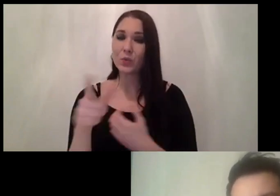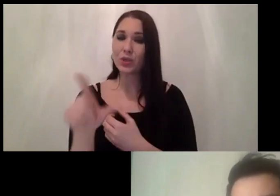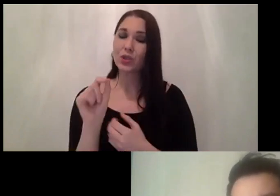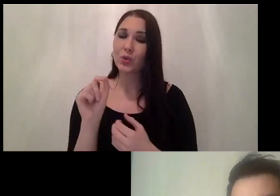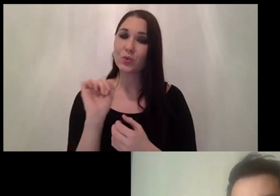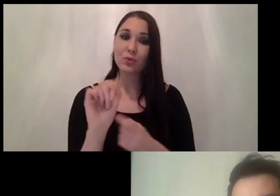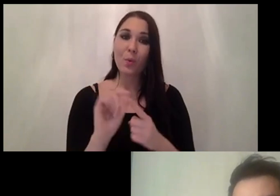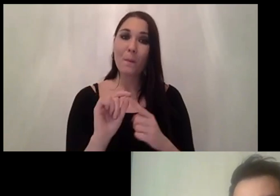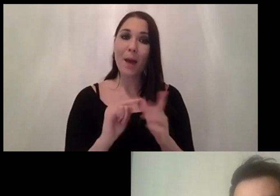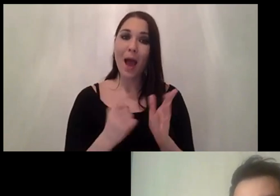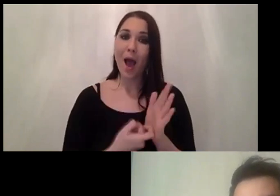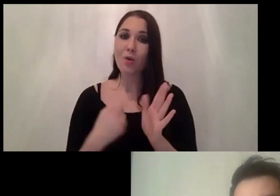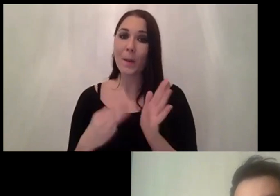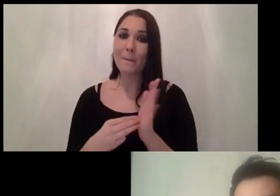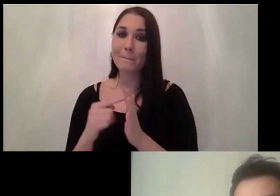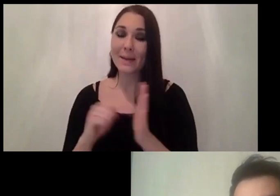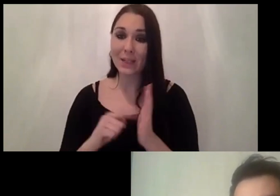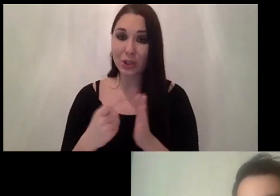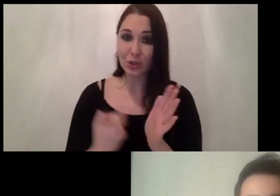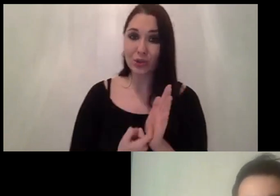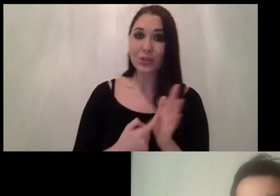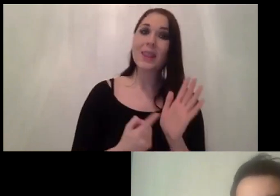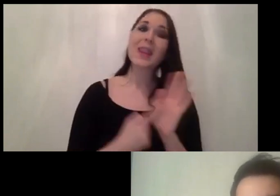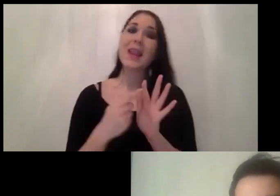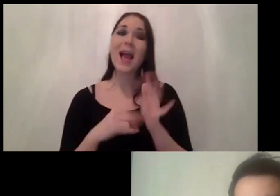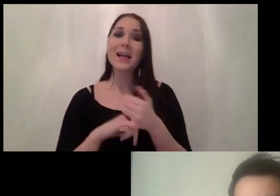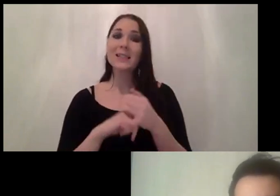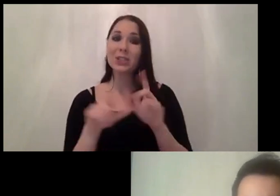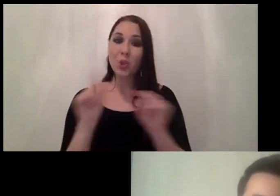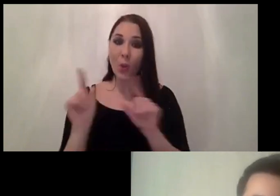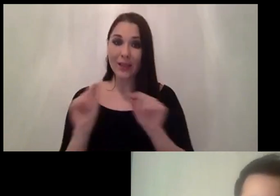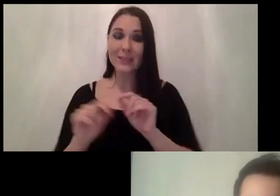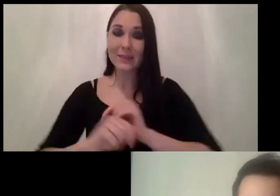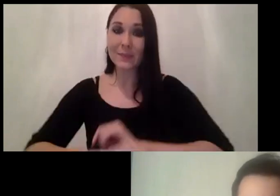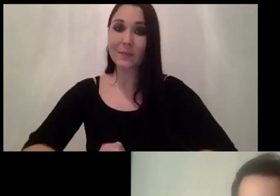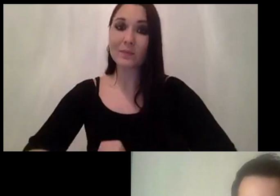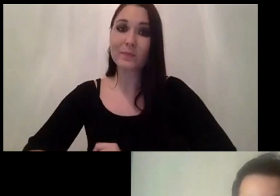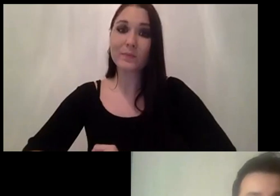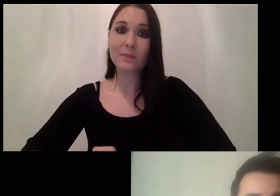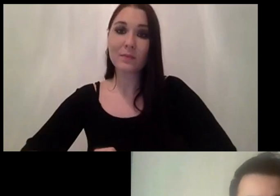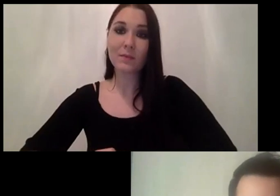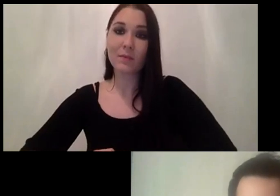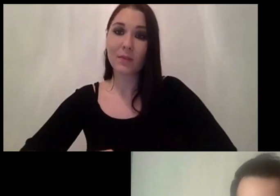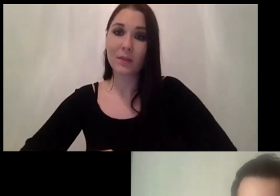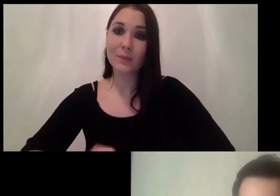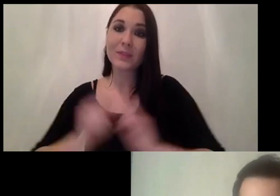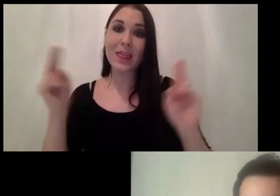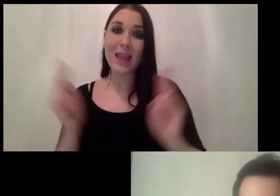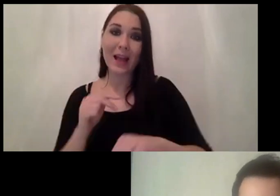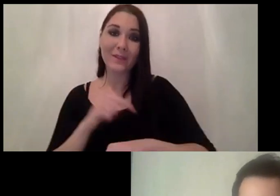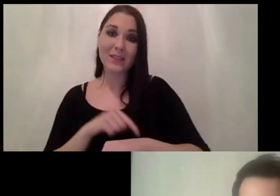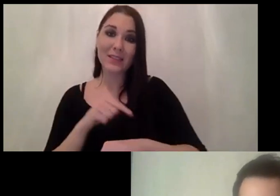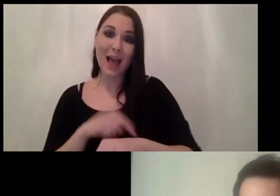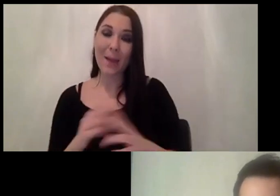more details about the lenses and the lens choice yeah i didn't i didn't went to to it because of the the lack of time i mean it's a